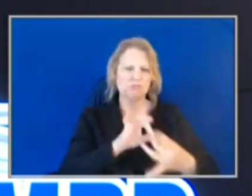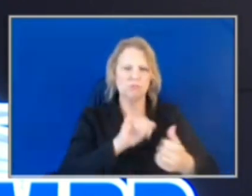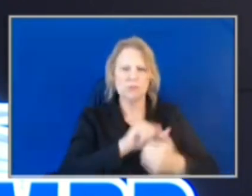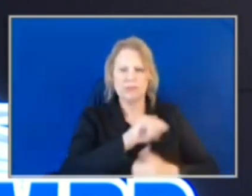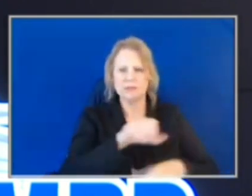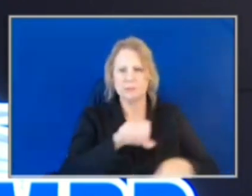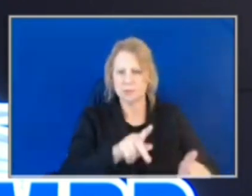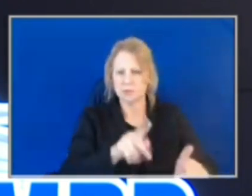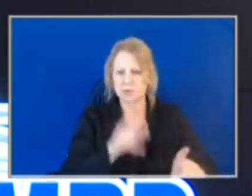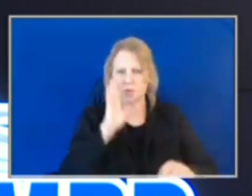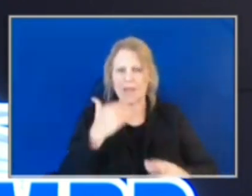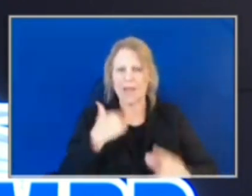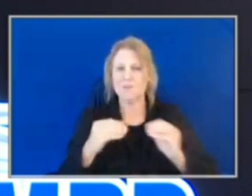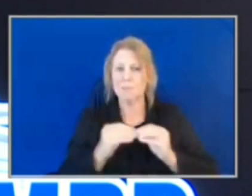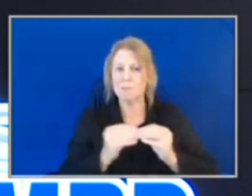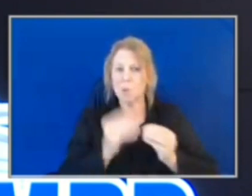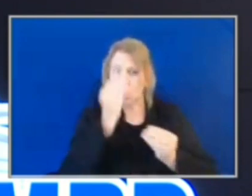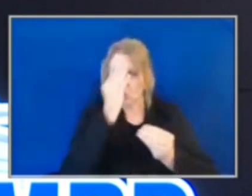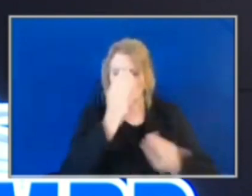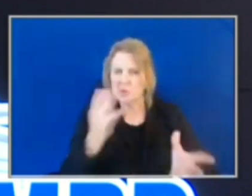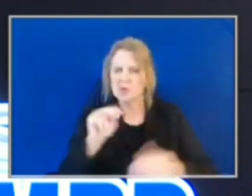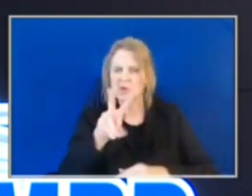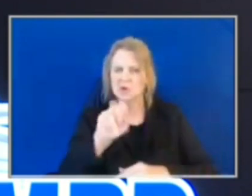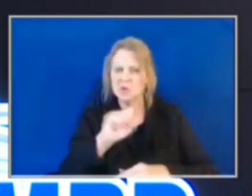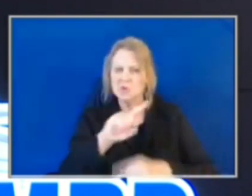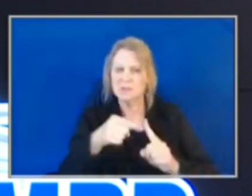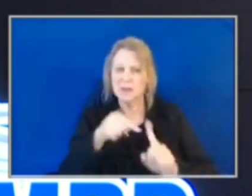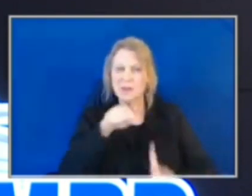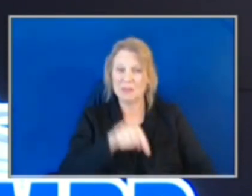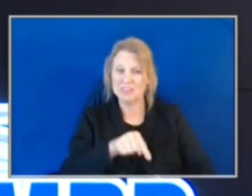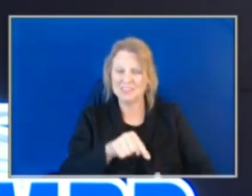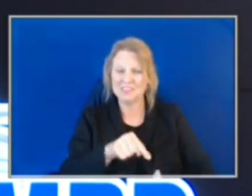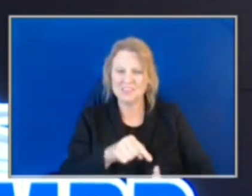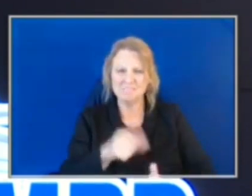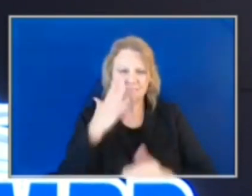on this front for you very soon. So that's all I have. Thank you.